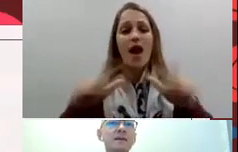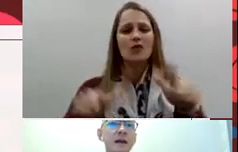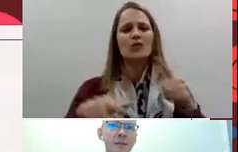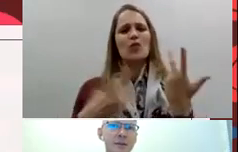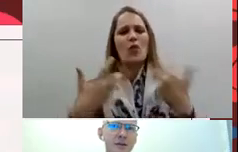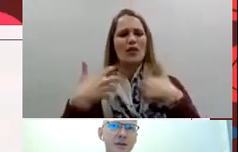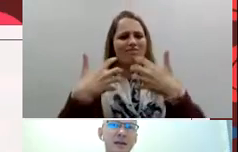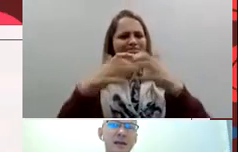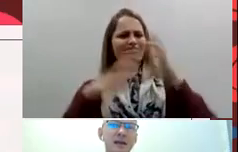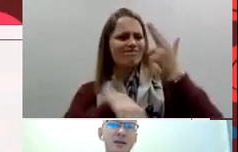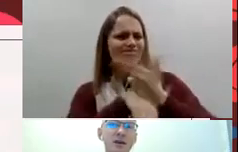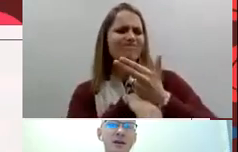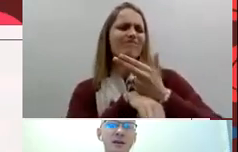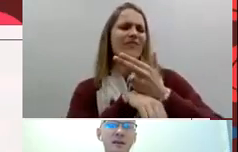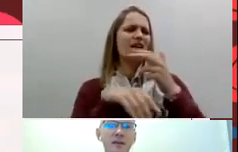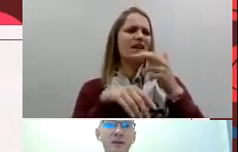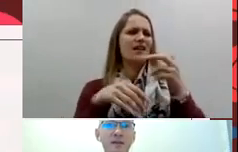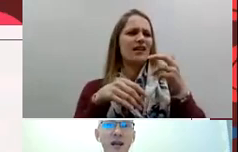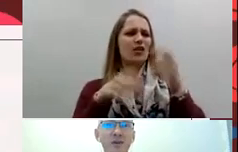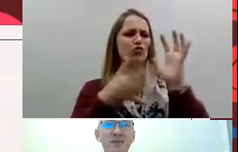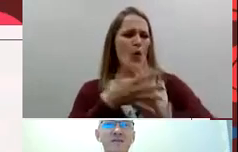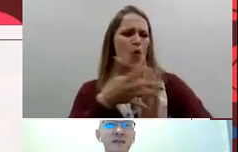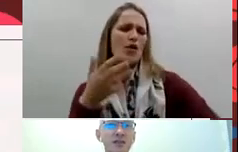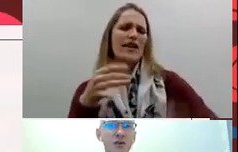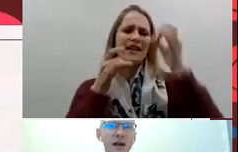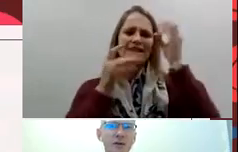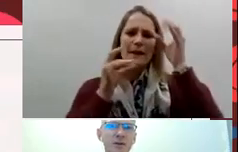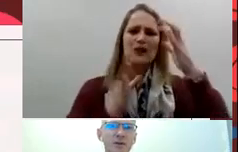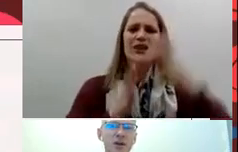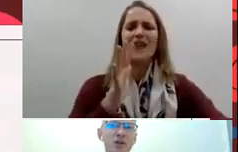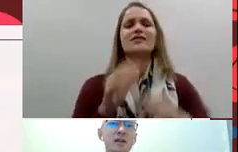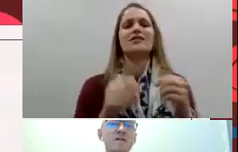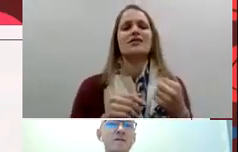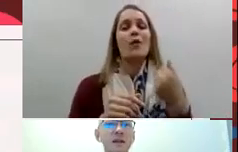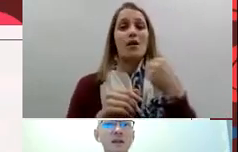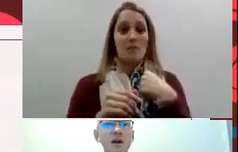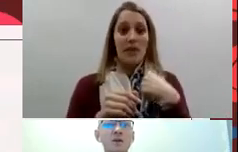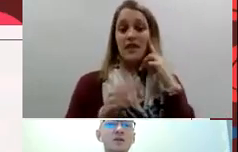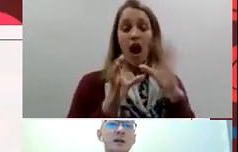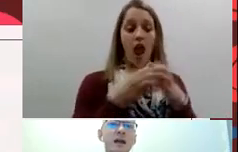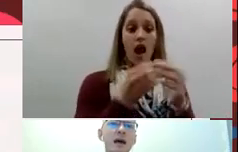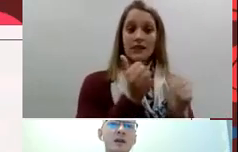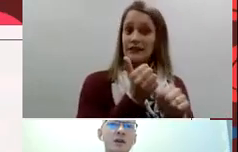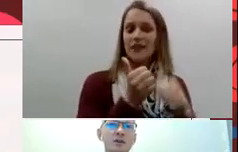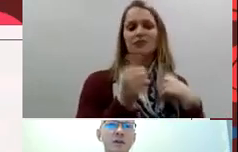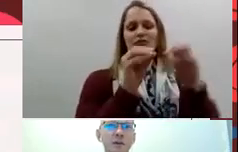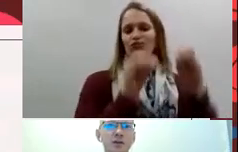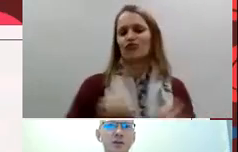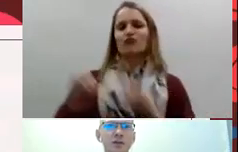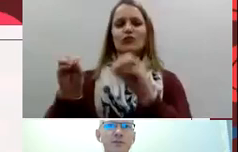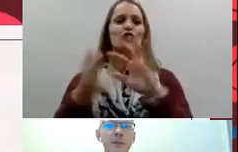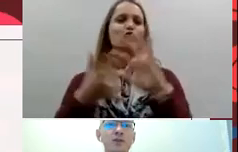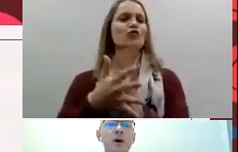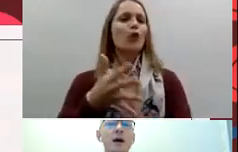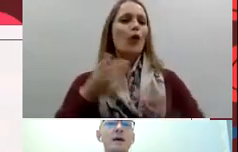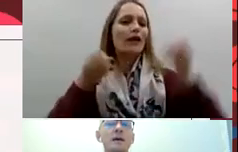to be developed so South African sign language is a visual language so you need videos and lots of images